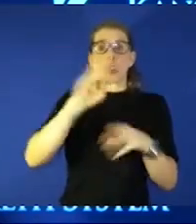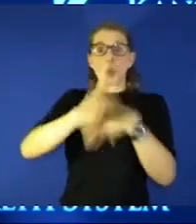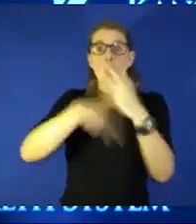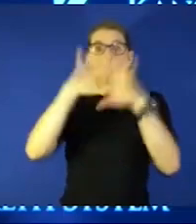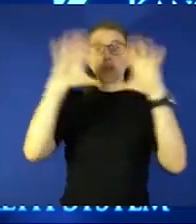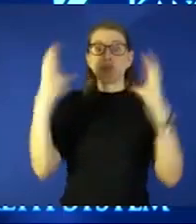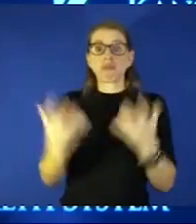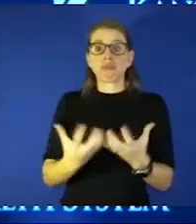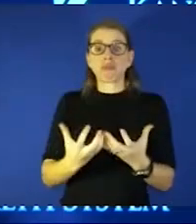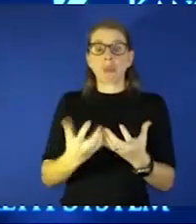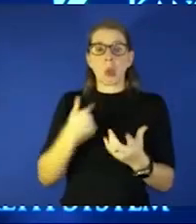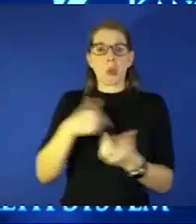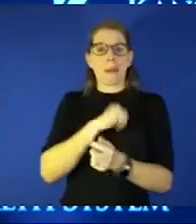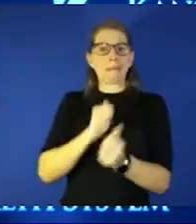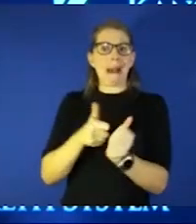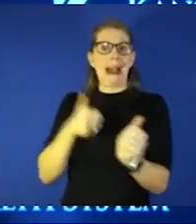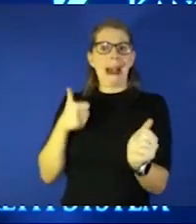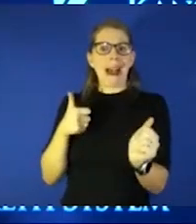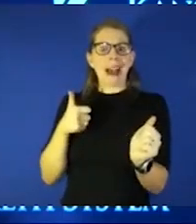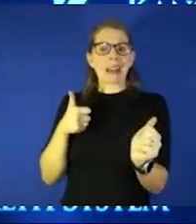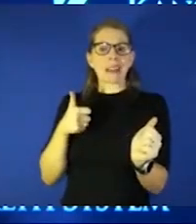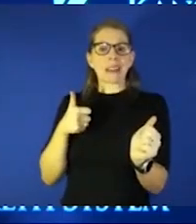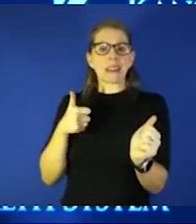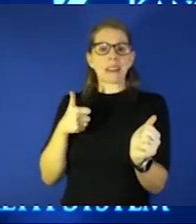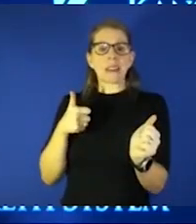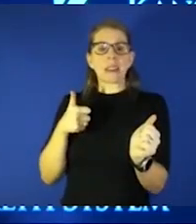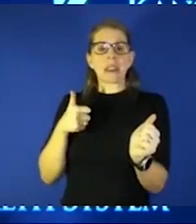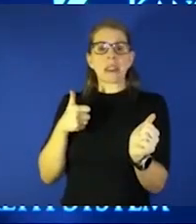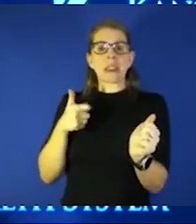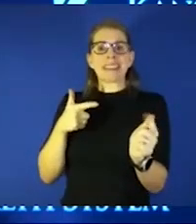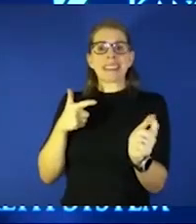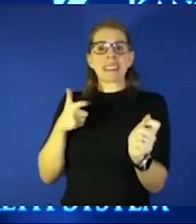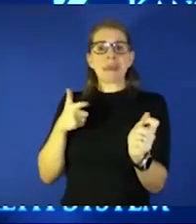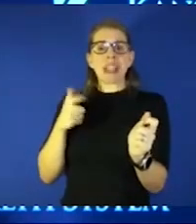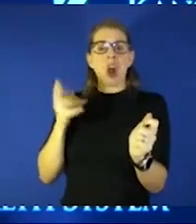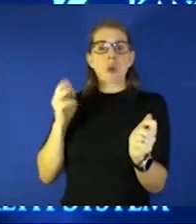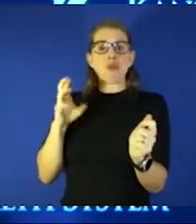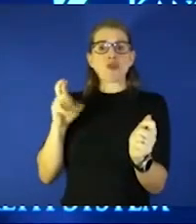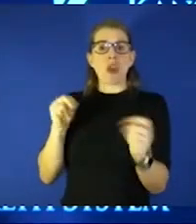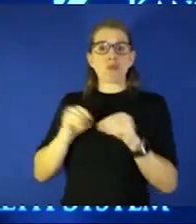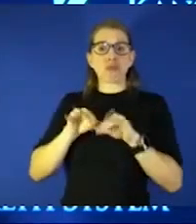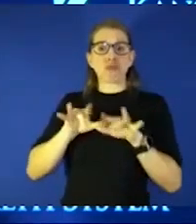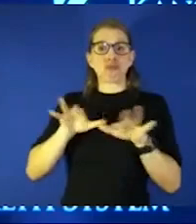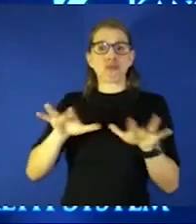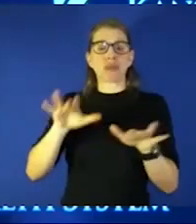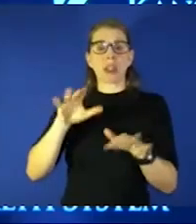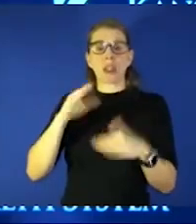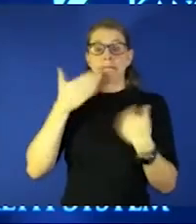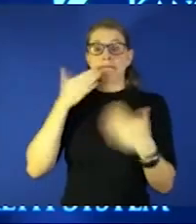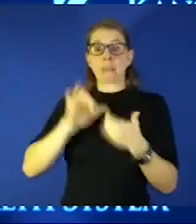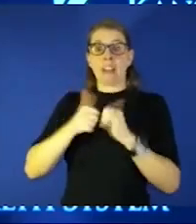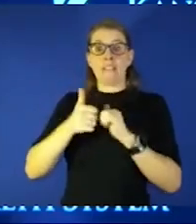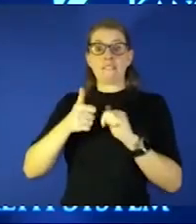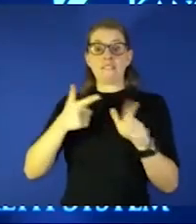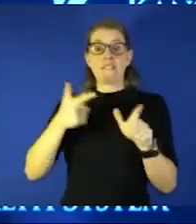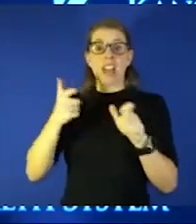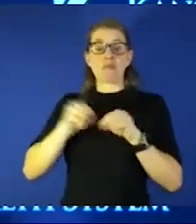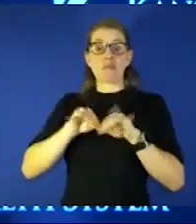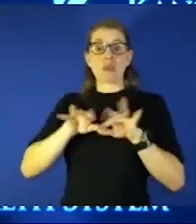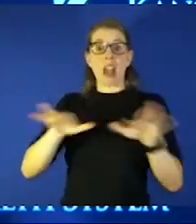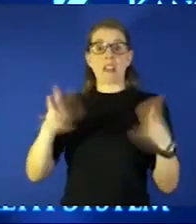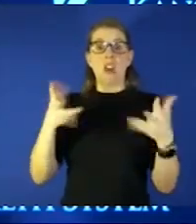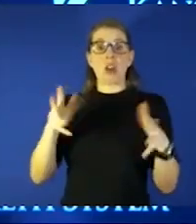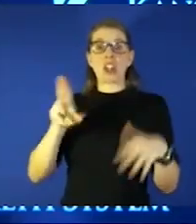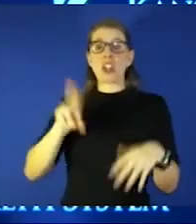way behind the speed of Omicron no one got how fast it was going to spread or that it was already in the U.S.